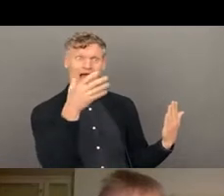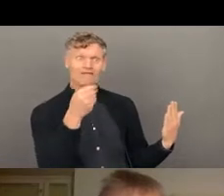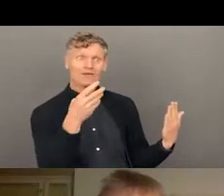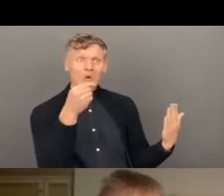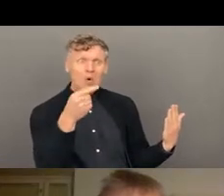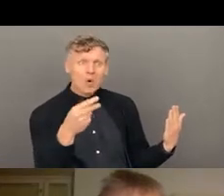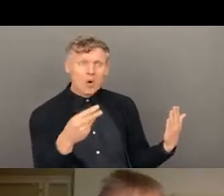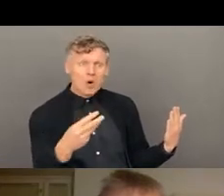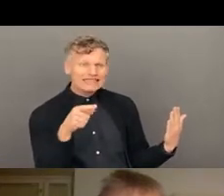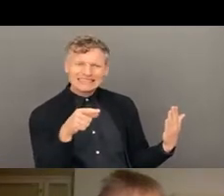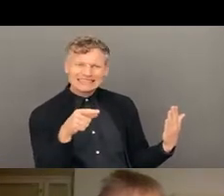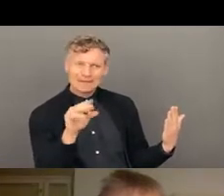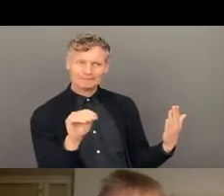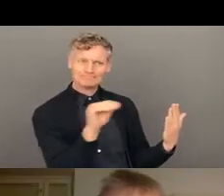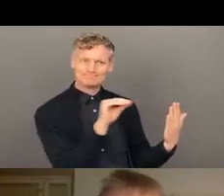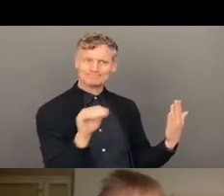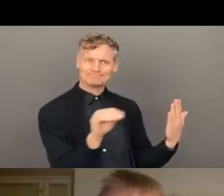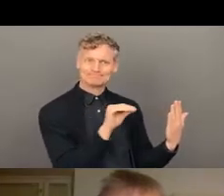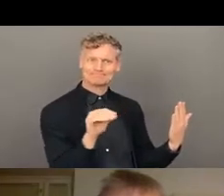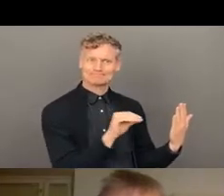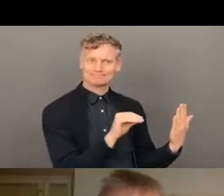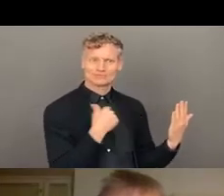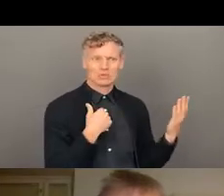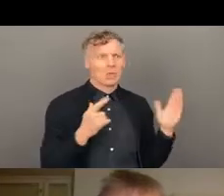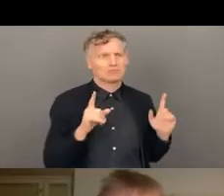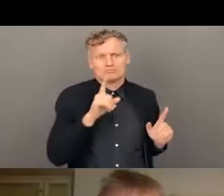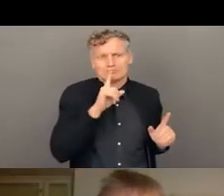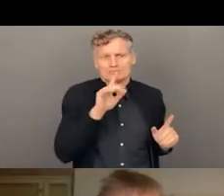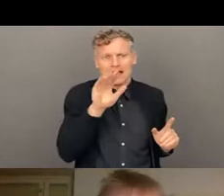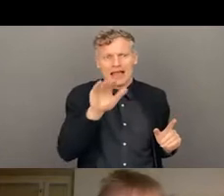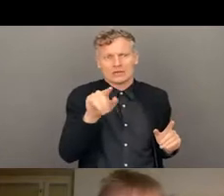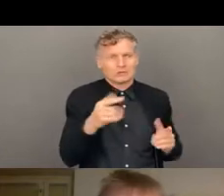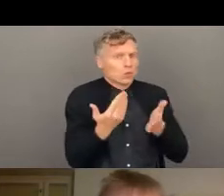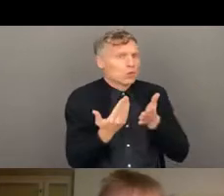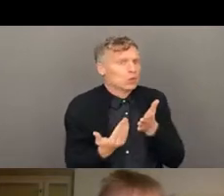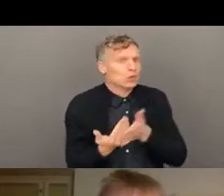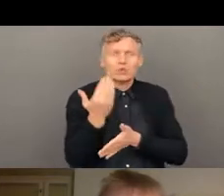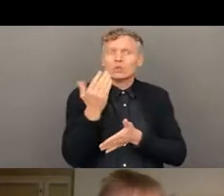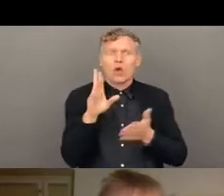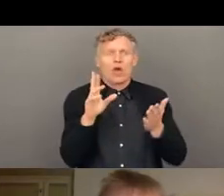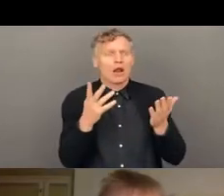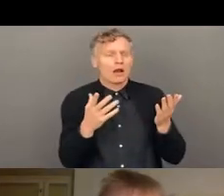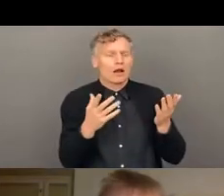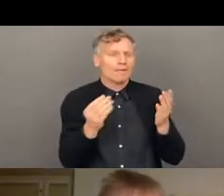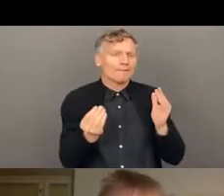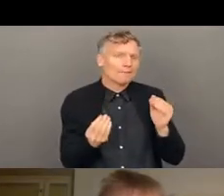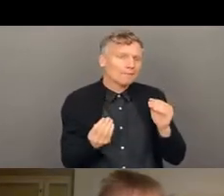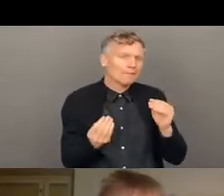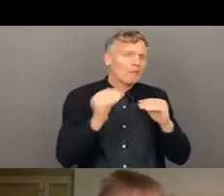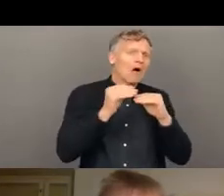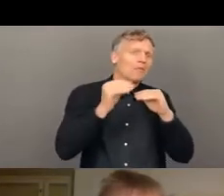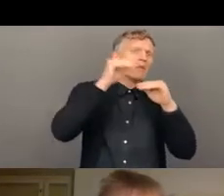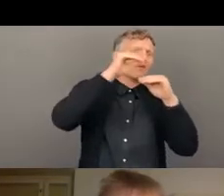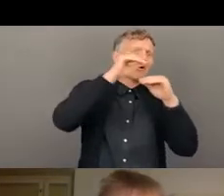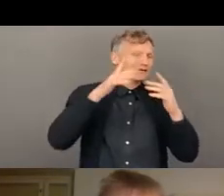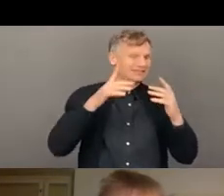So so it's not asking you to do anything new or extra. It's it's asking you to do what we need to be done already.